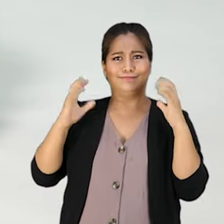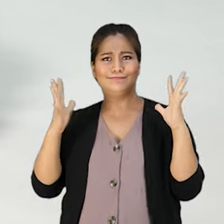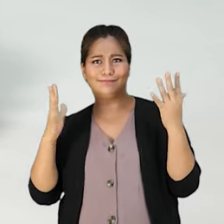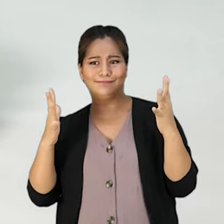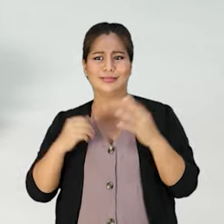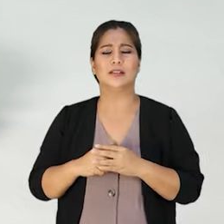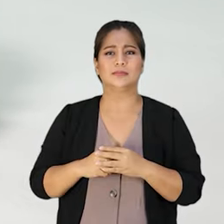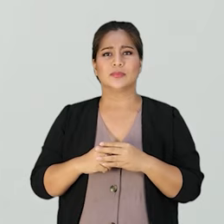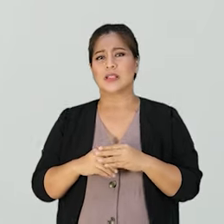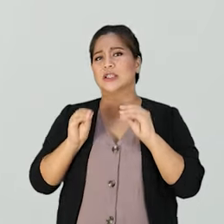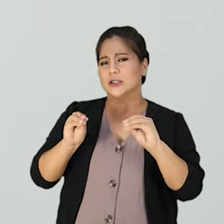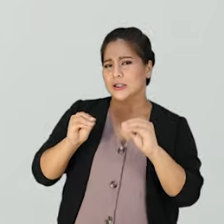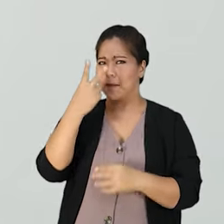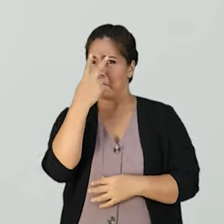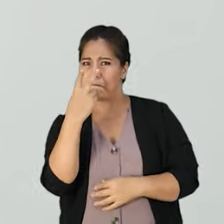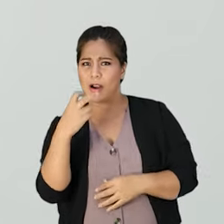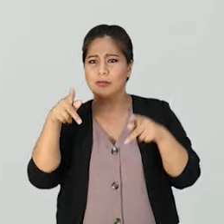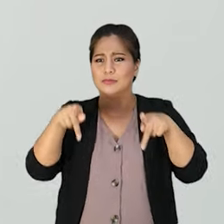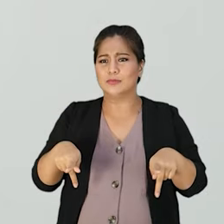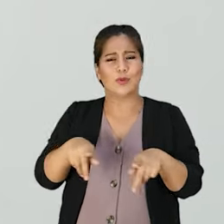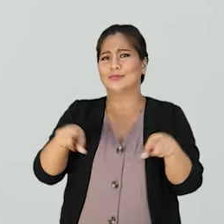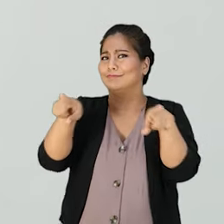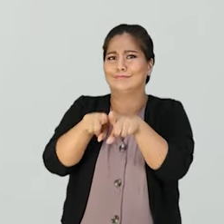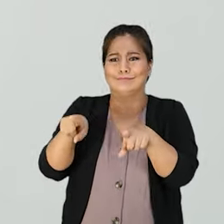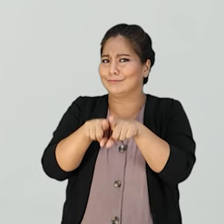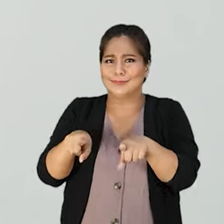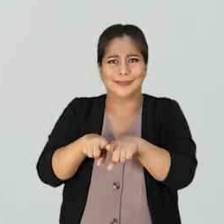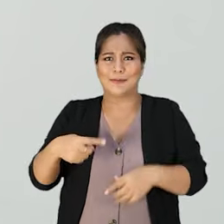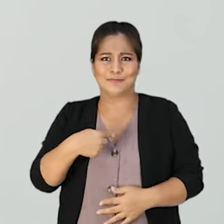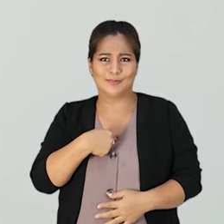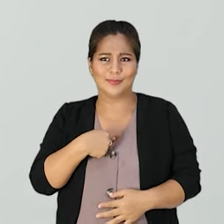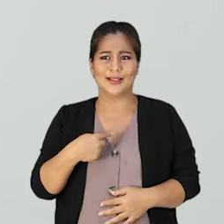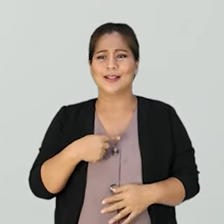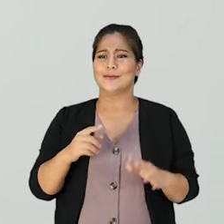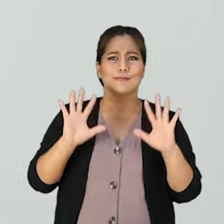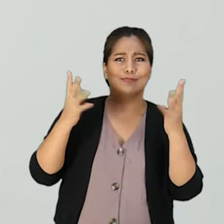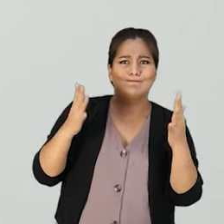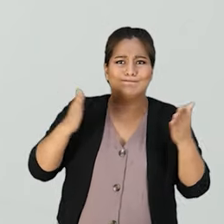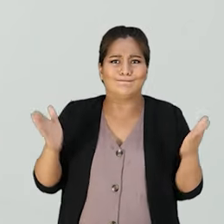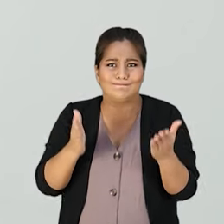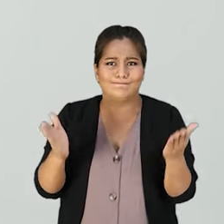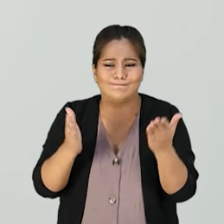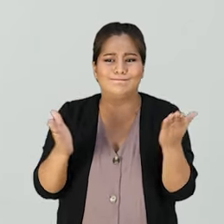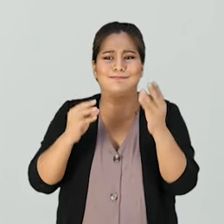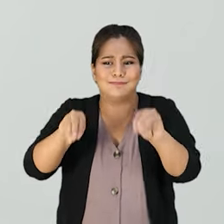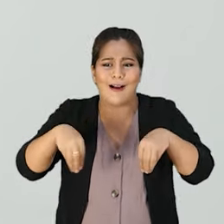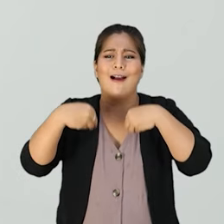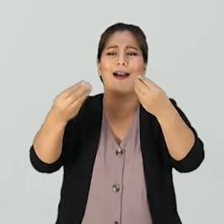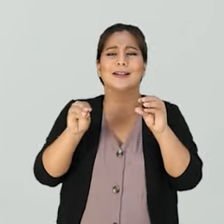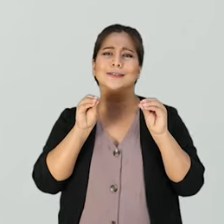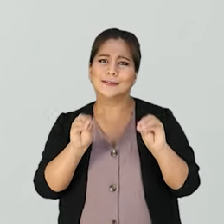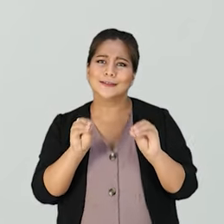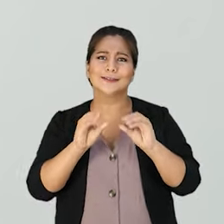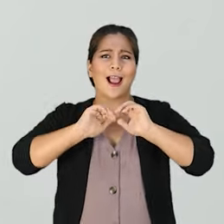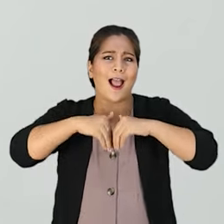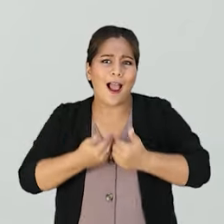me and cheered me up. I help teach blind people, those who have the same condition as me. I cheer them up, give them opportunities,